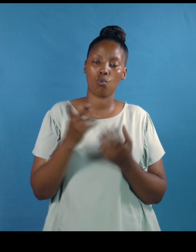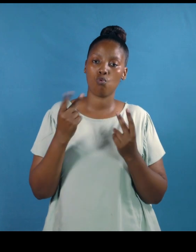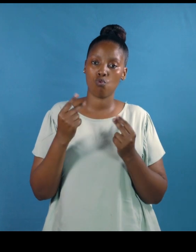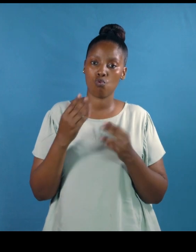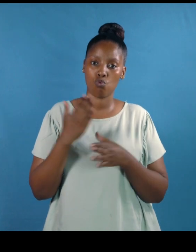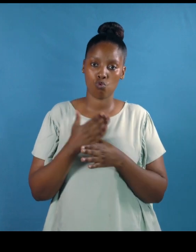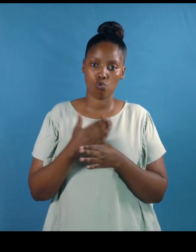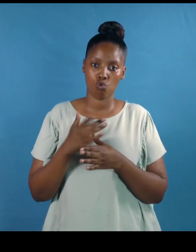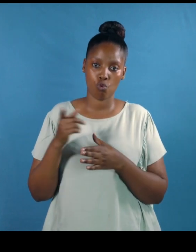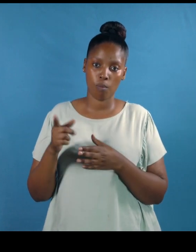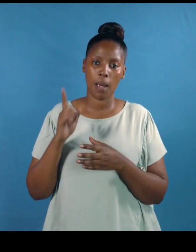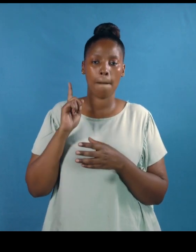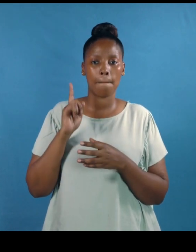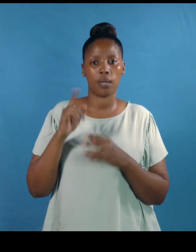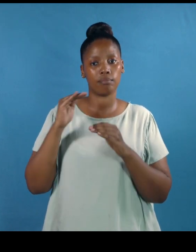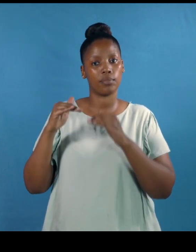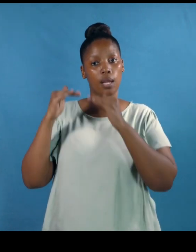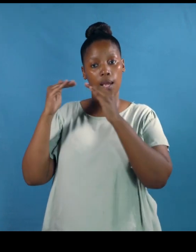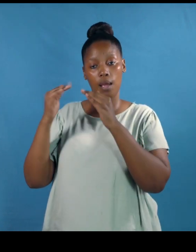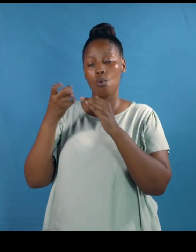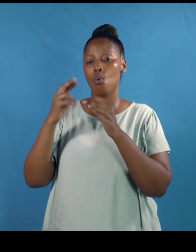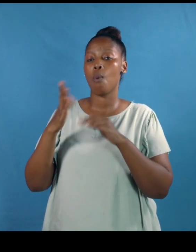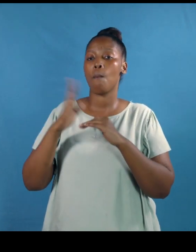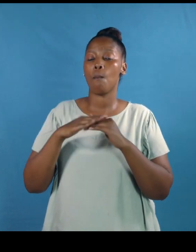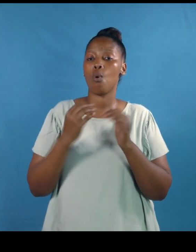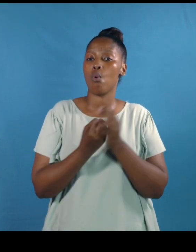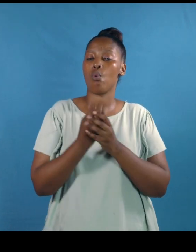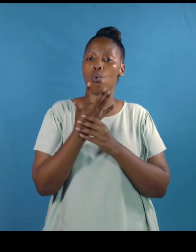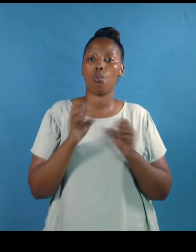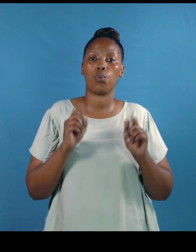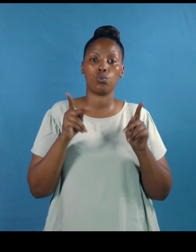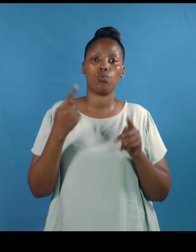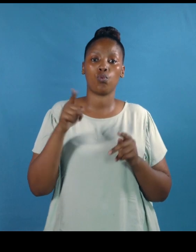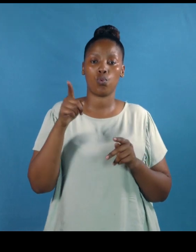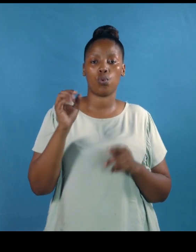at the very least has more growth opportunity for you in the future